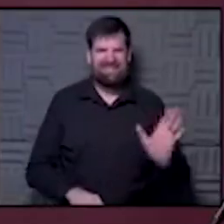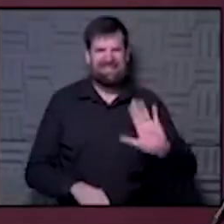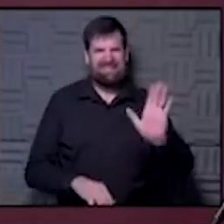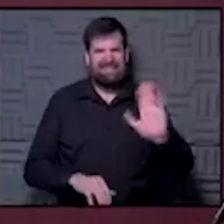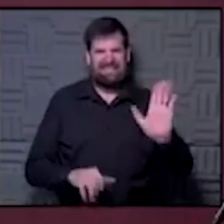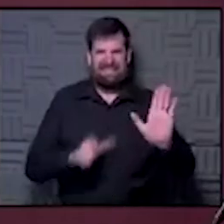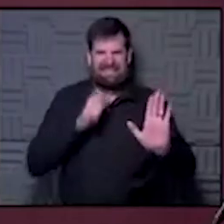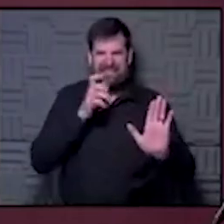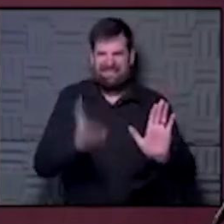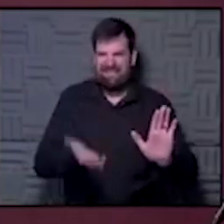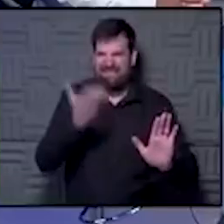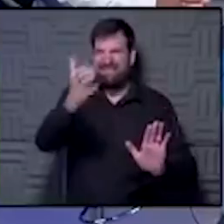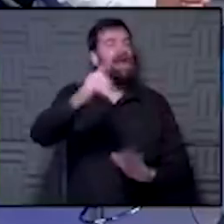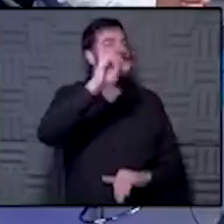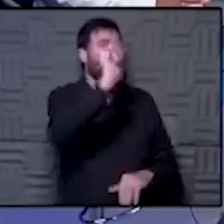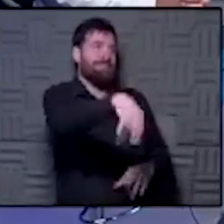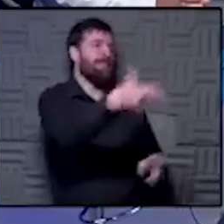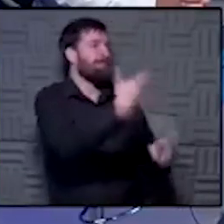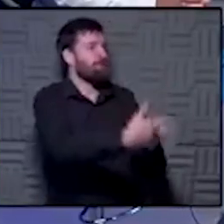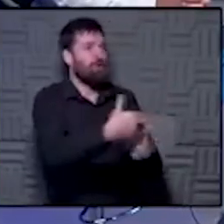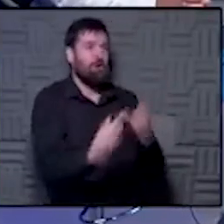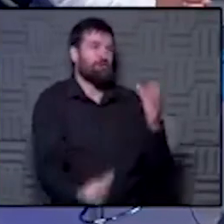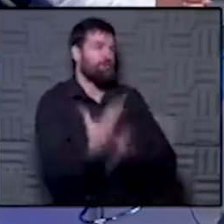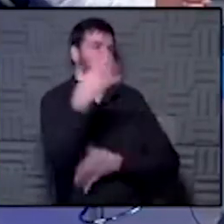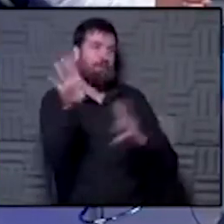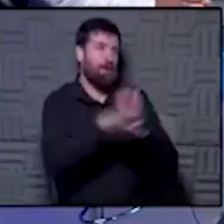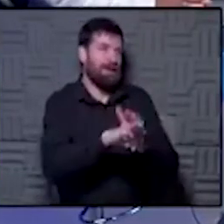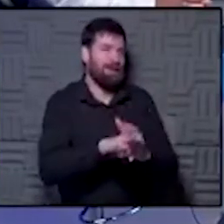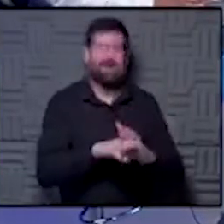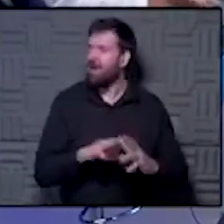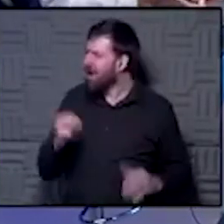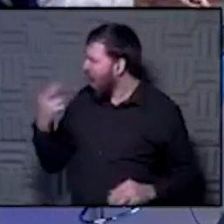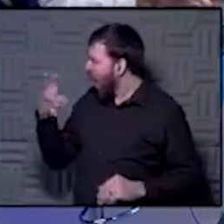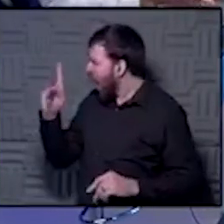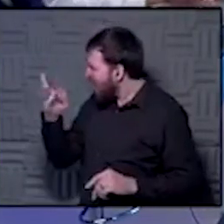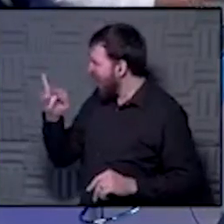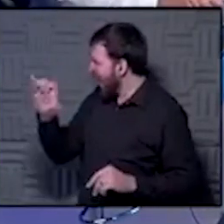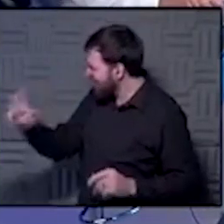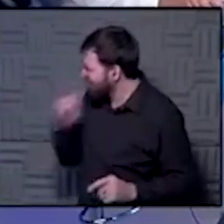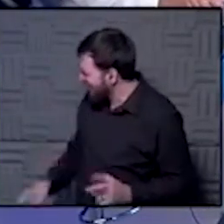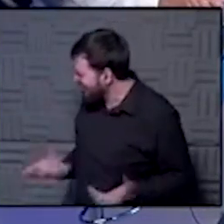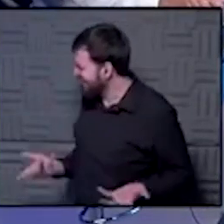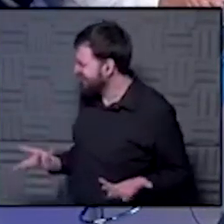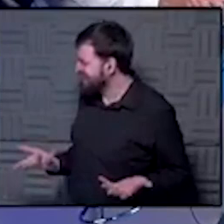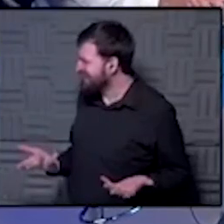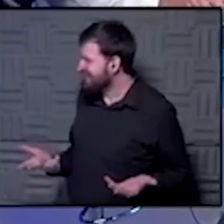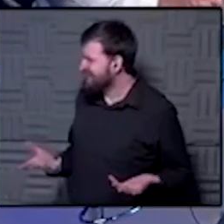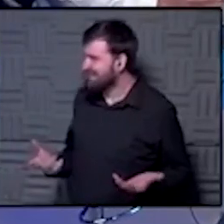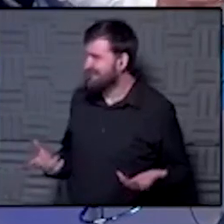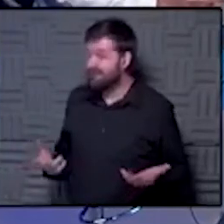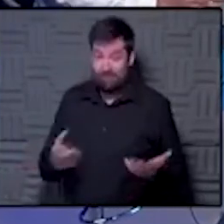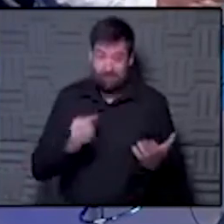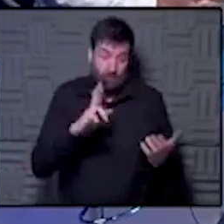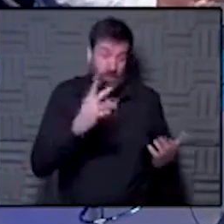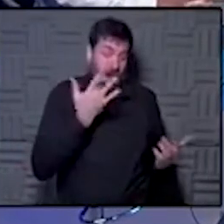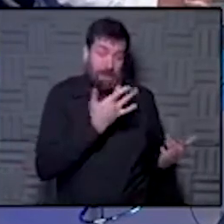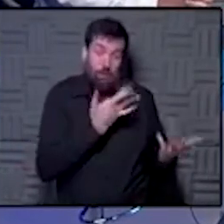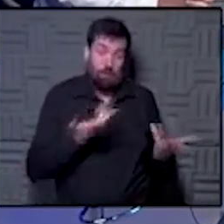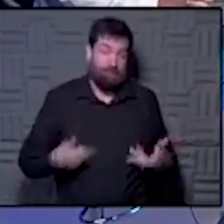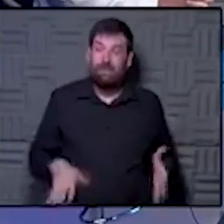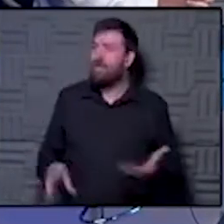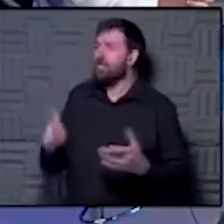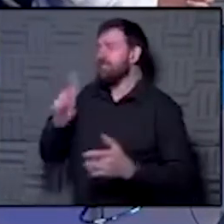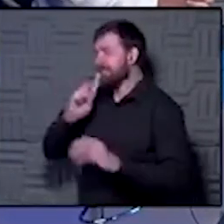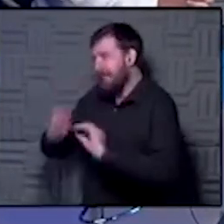that. That's called spring break. Oh God, really? Or honeymoon. I don't know. It's It is.